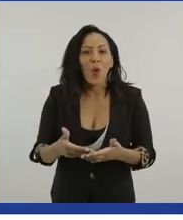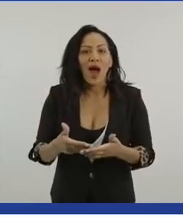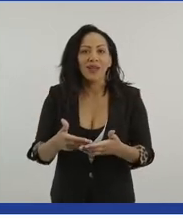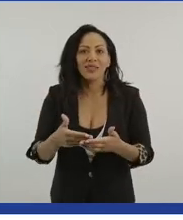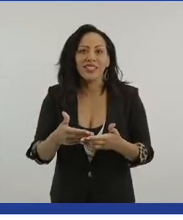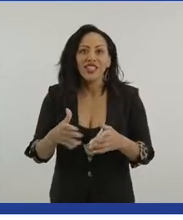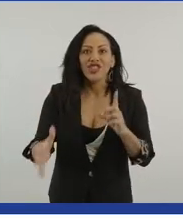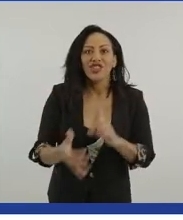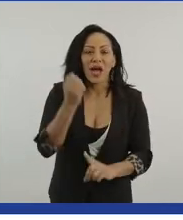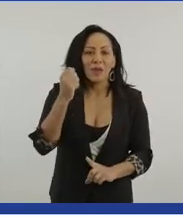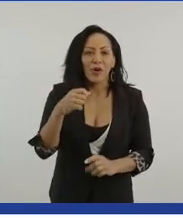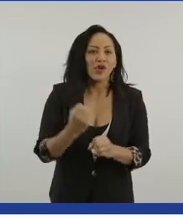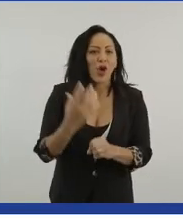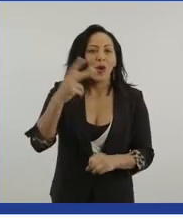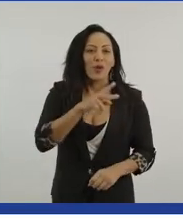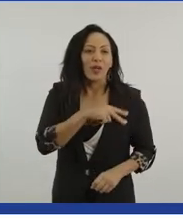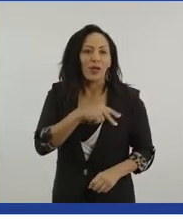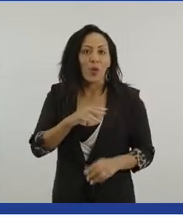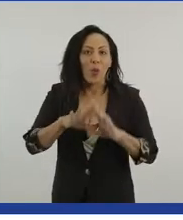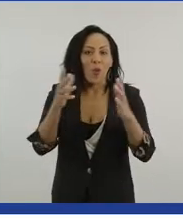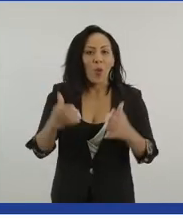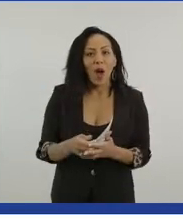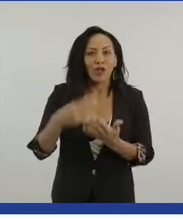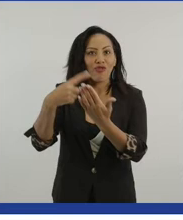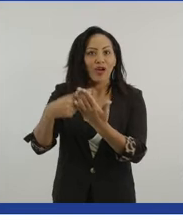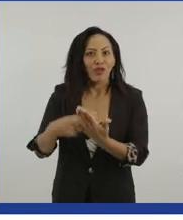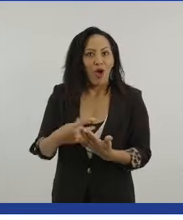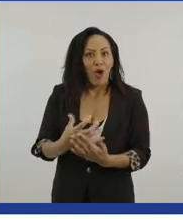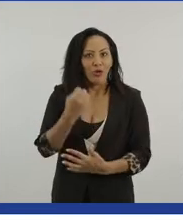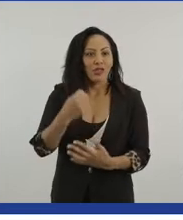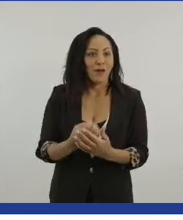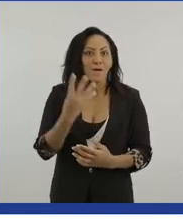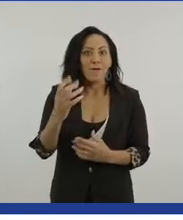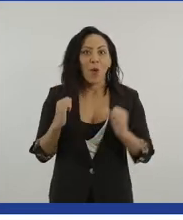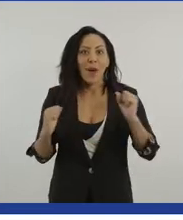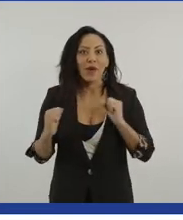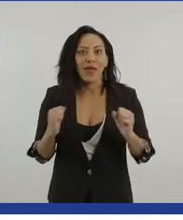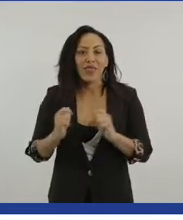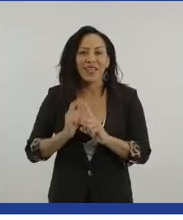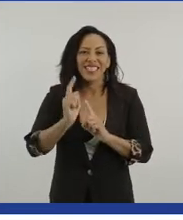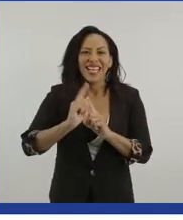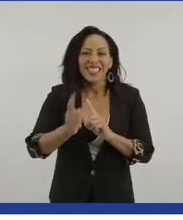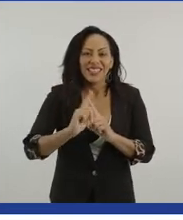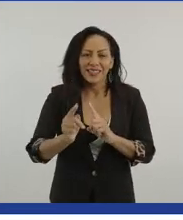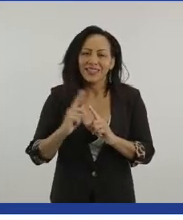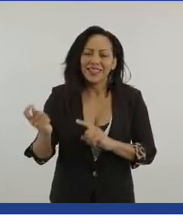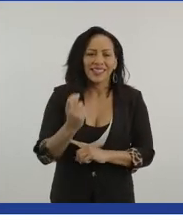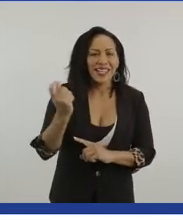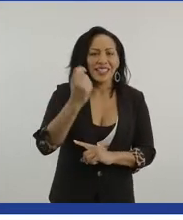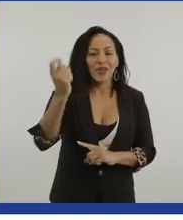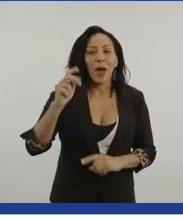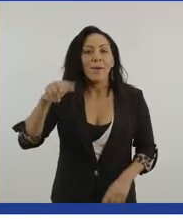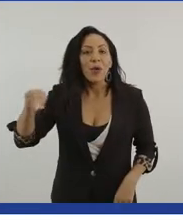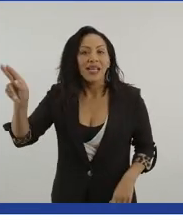medalist, a world record holder over half and full marathon distances, and he's one of the most successful Paralympic